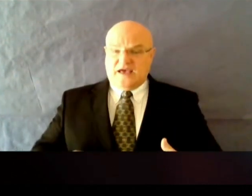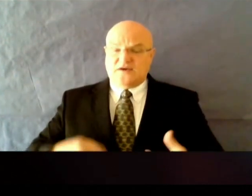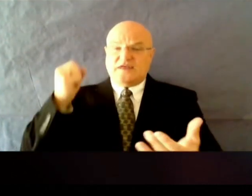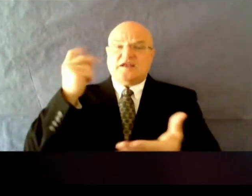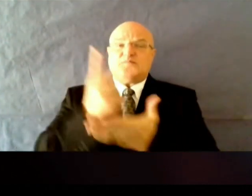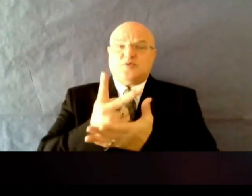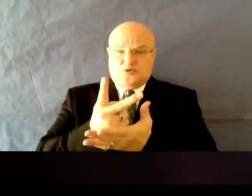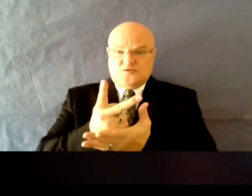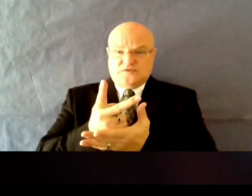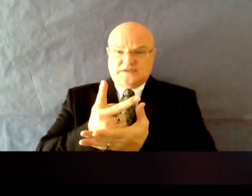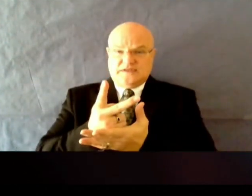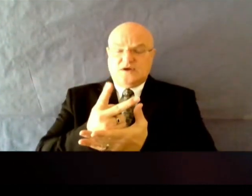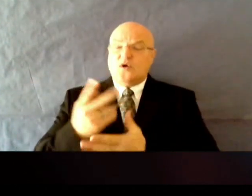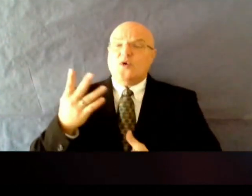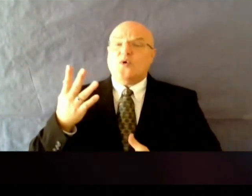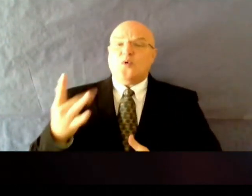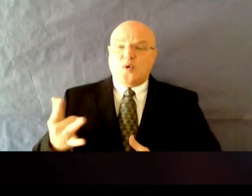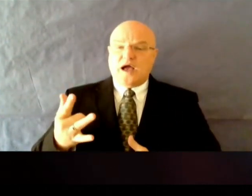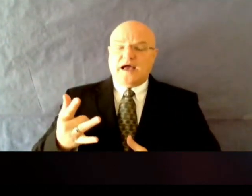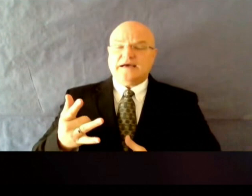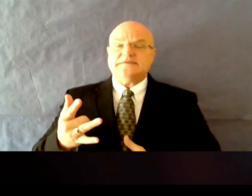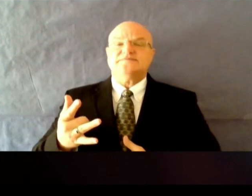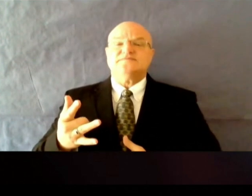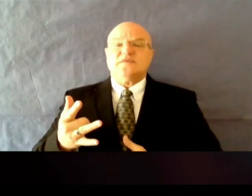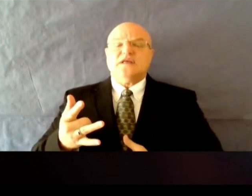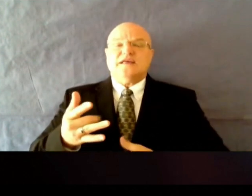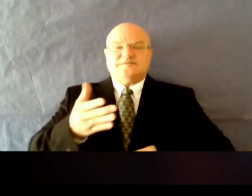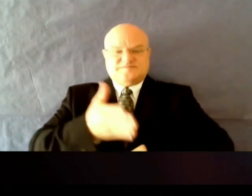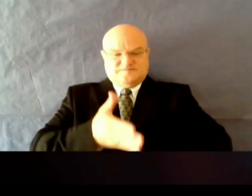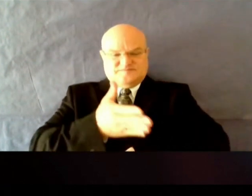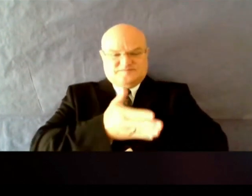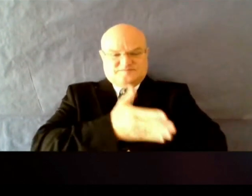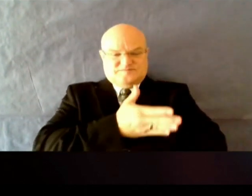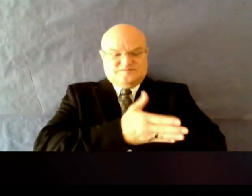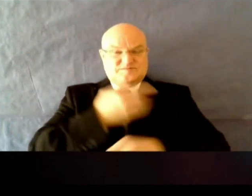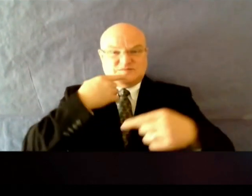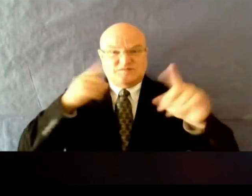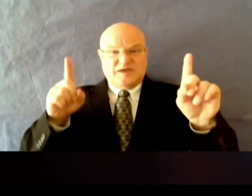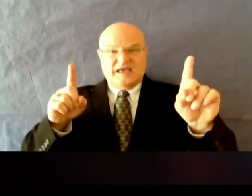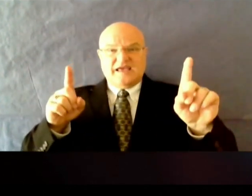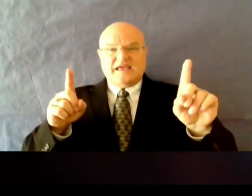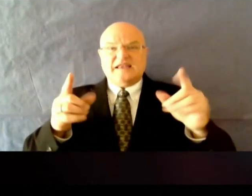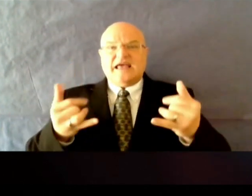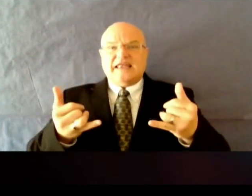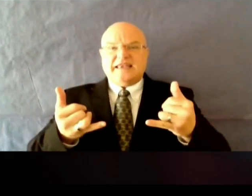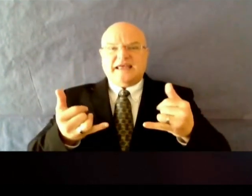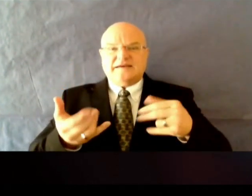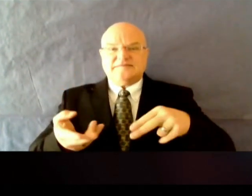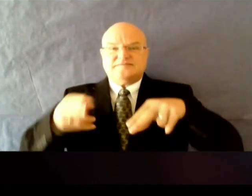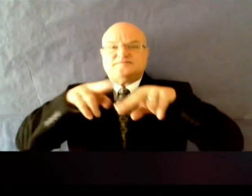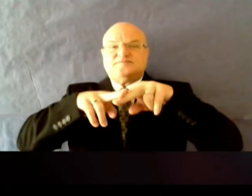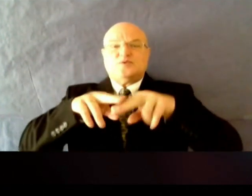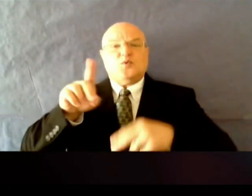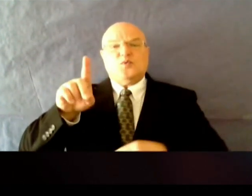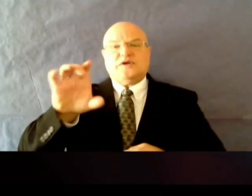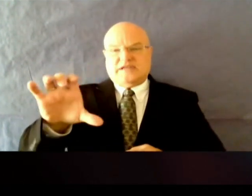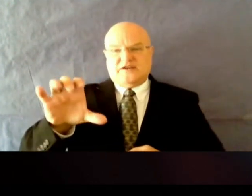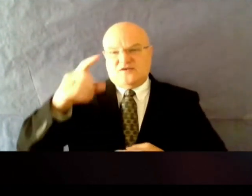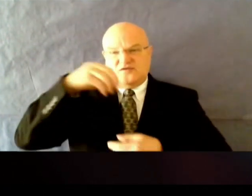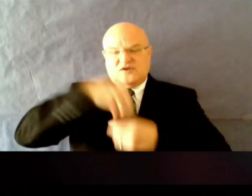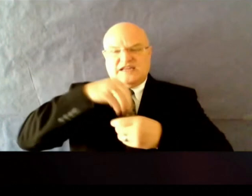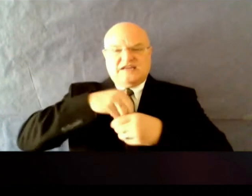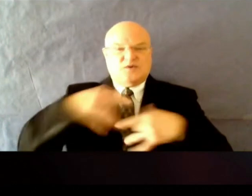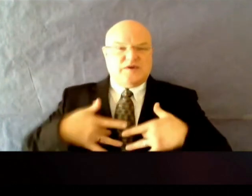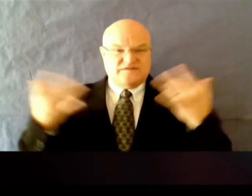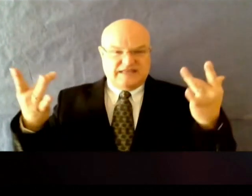Because of the progress that we've made, we are raising that level again to 100 for an indoor event